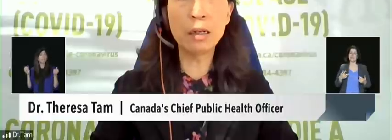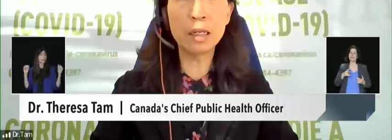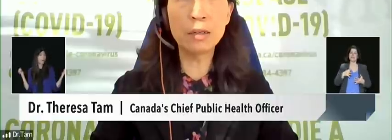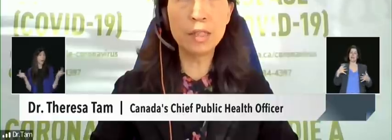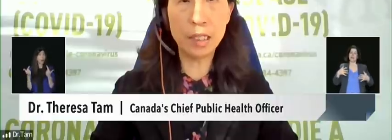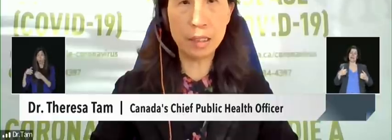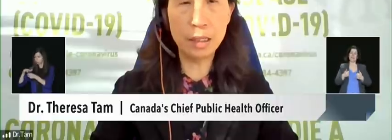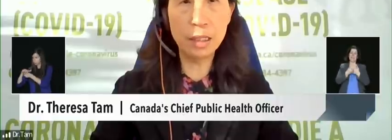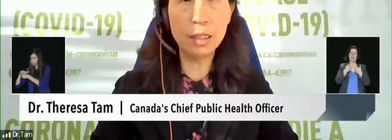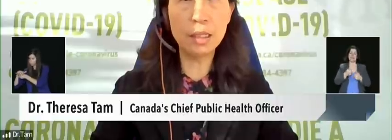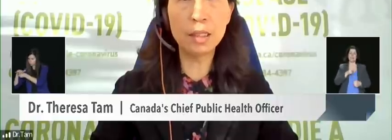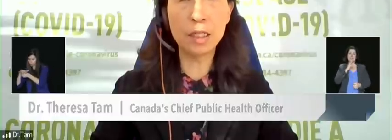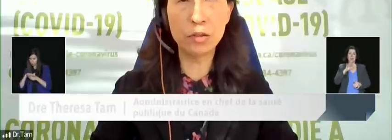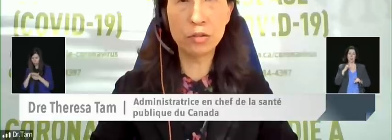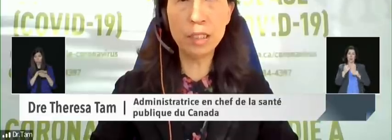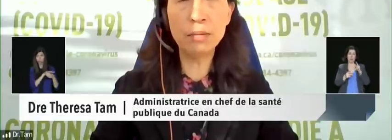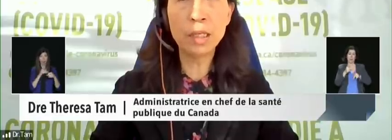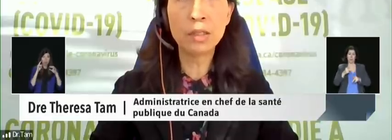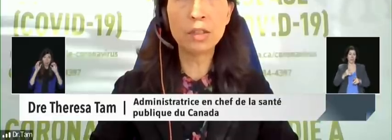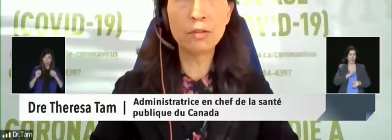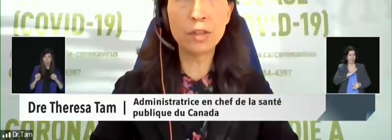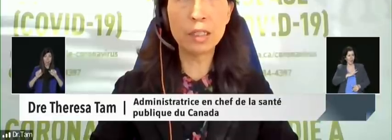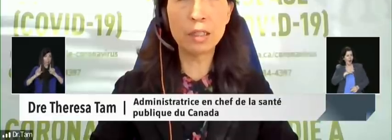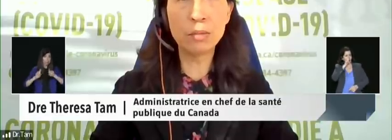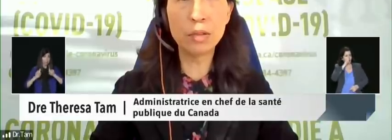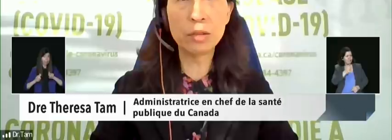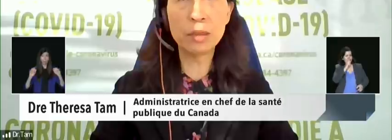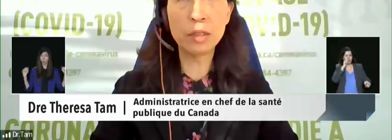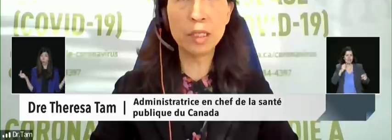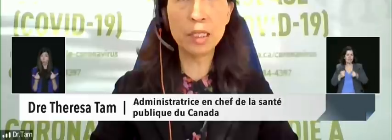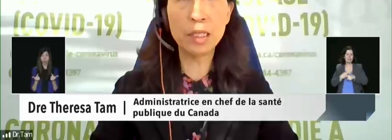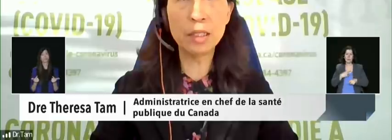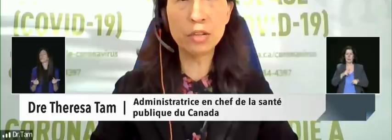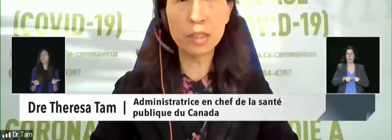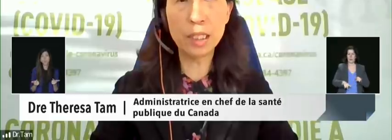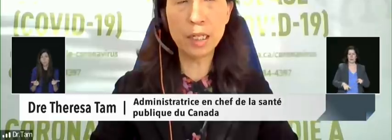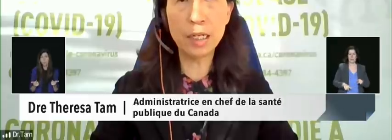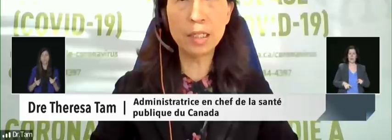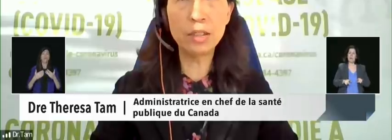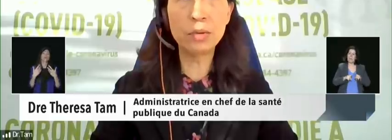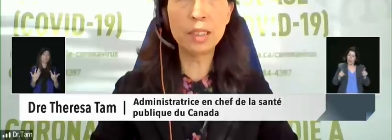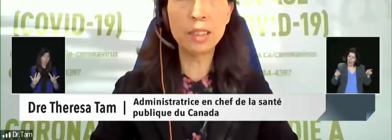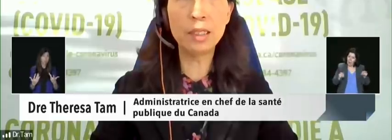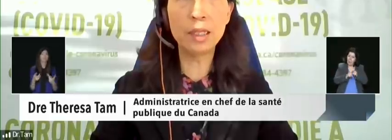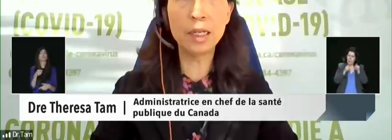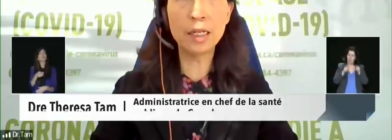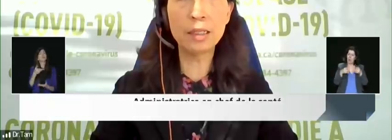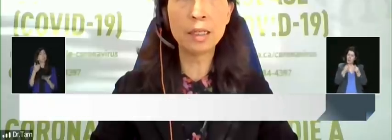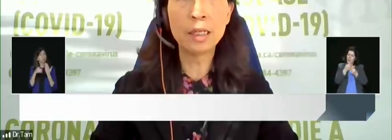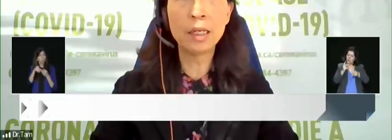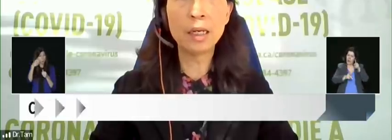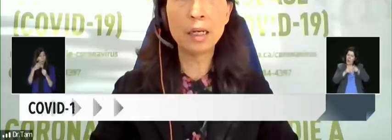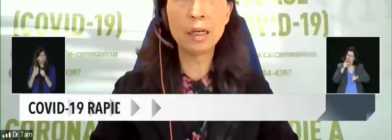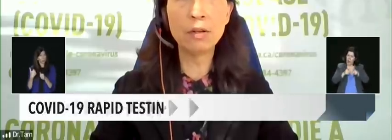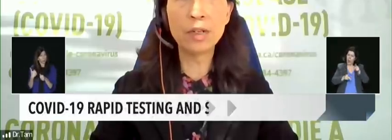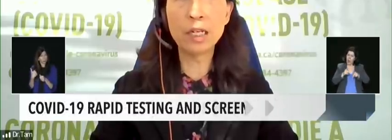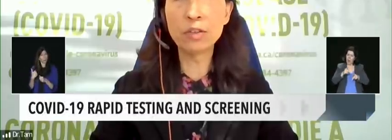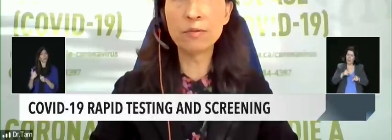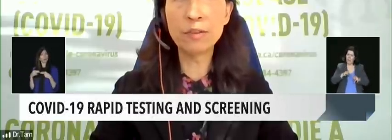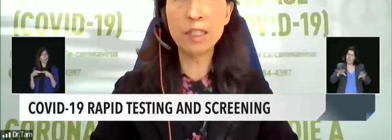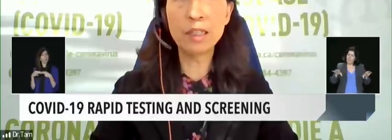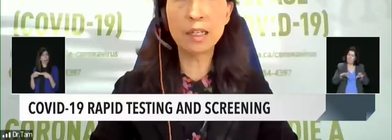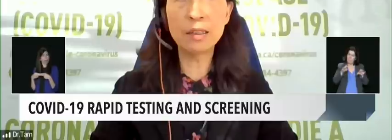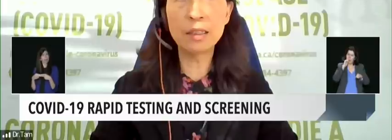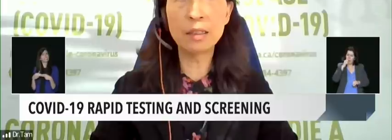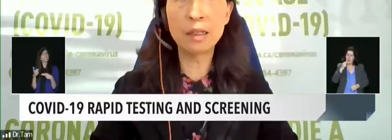are doing a lot of testing in the country. So, for example, some of the initial slides, will see that over